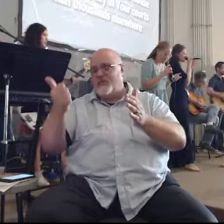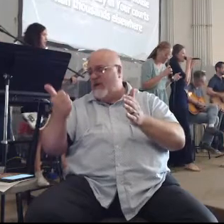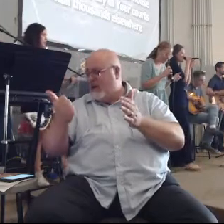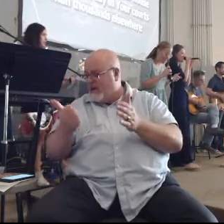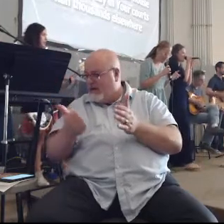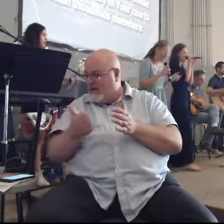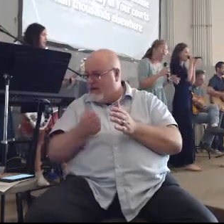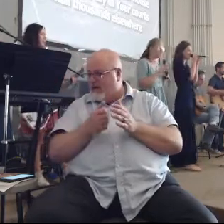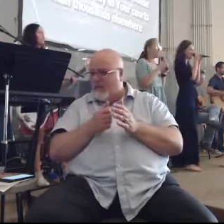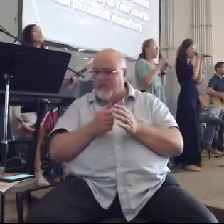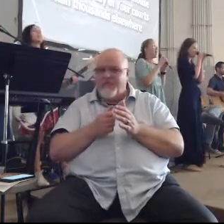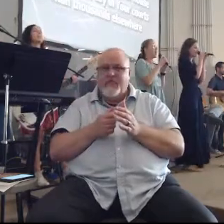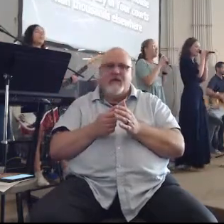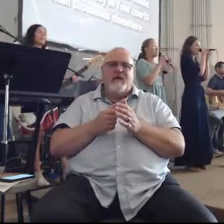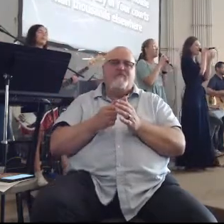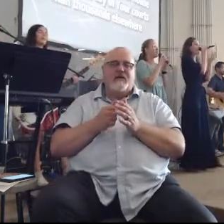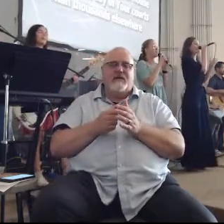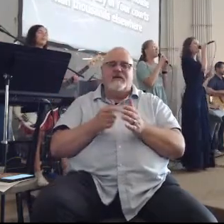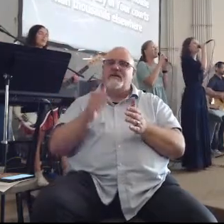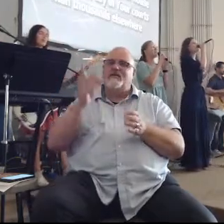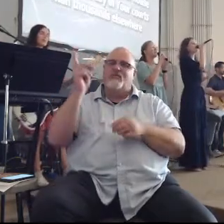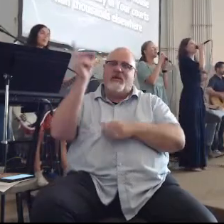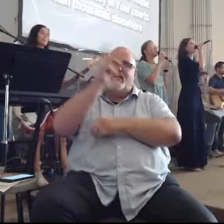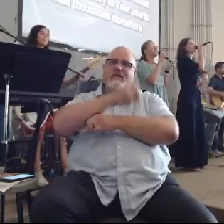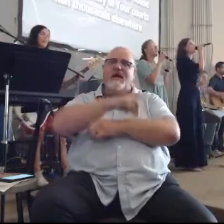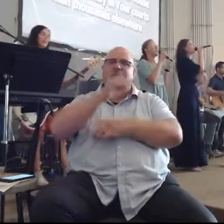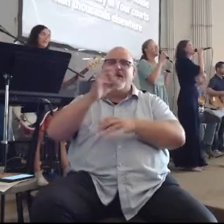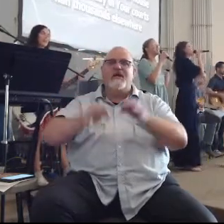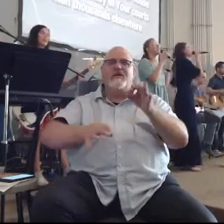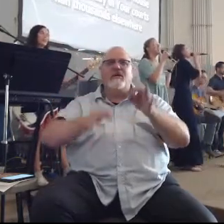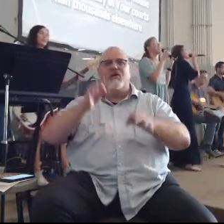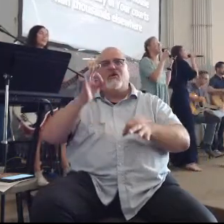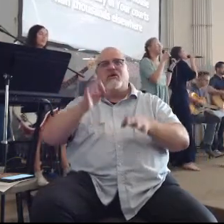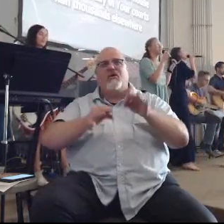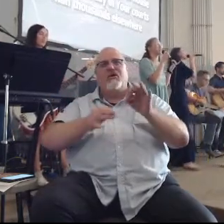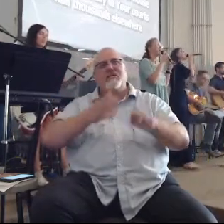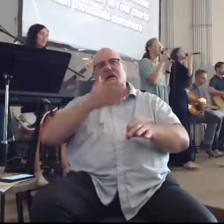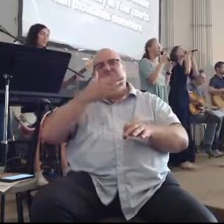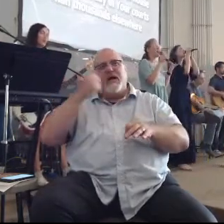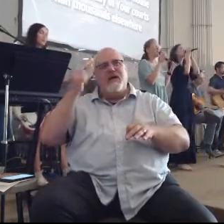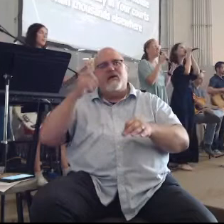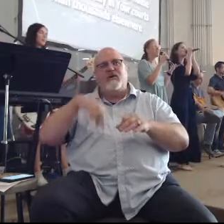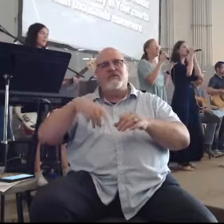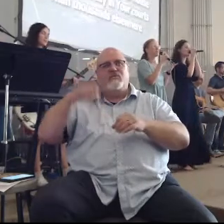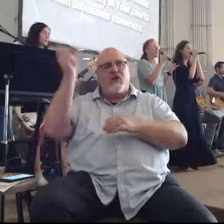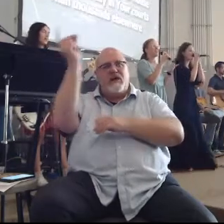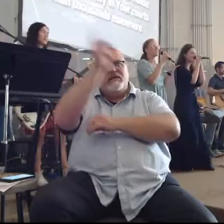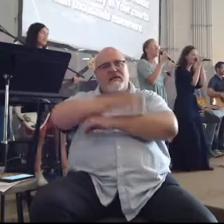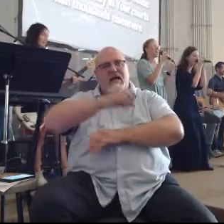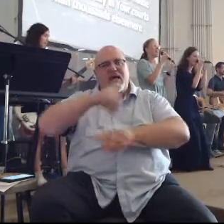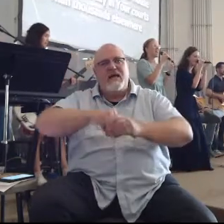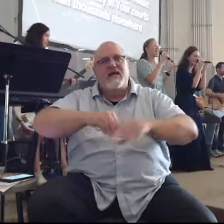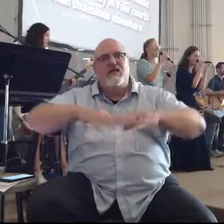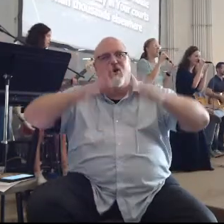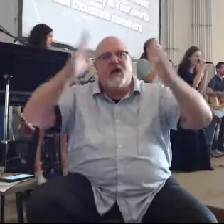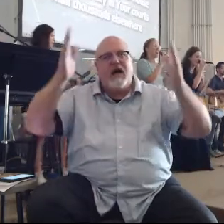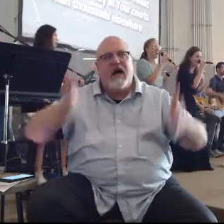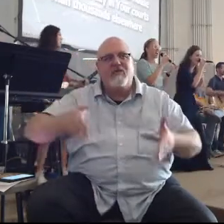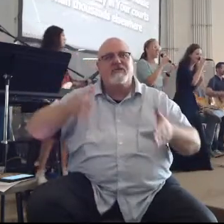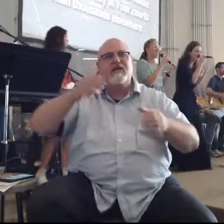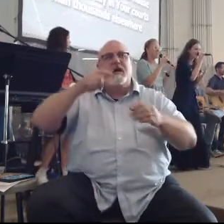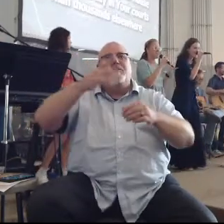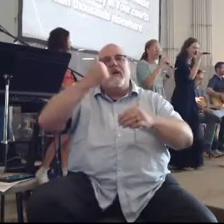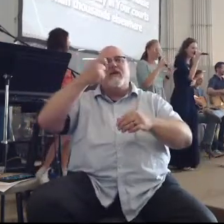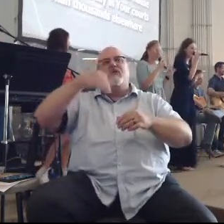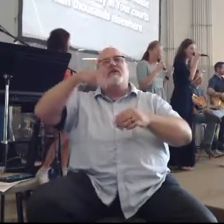elsewhere Better is one day in your courts Better is one day in your